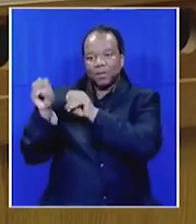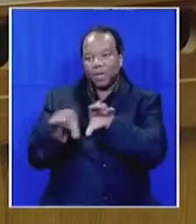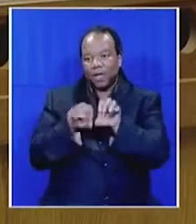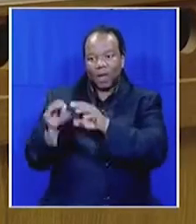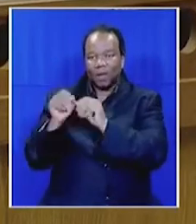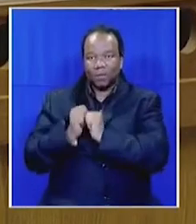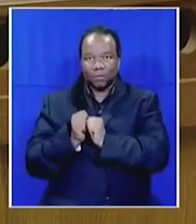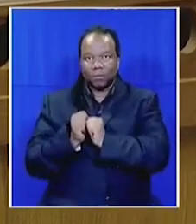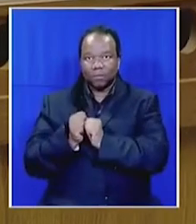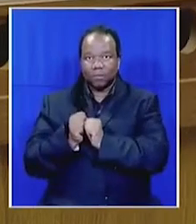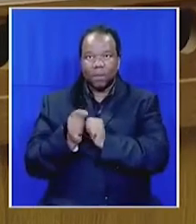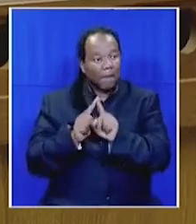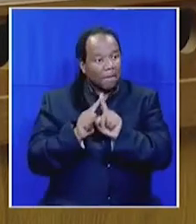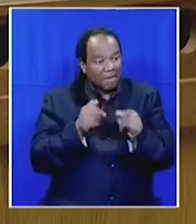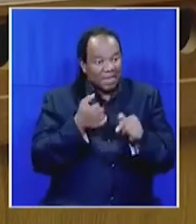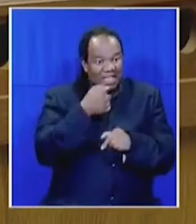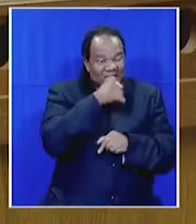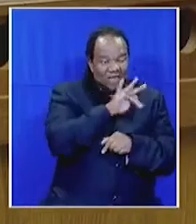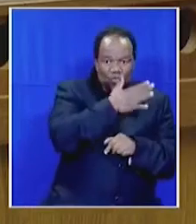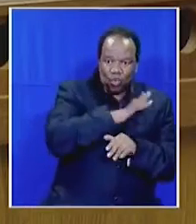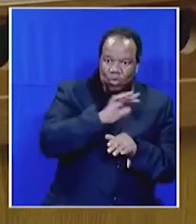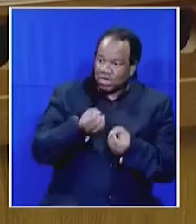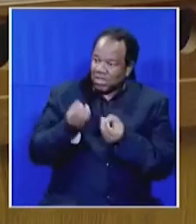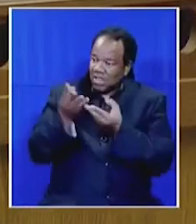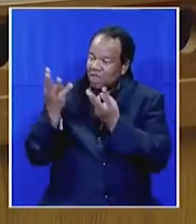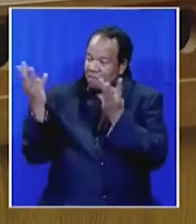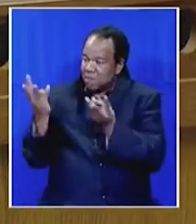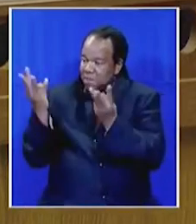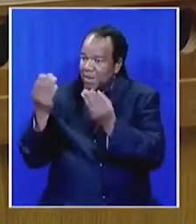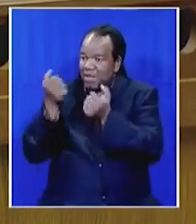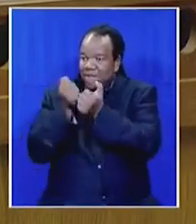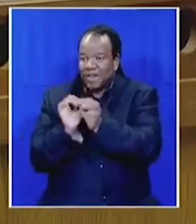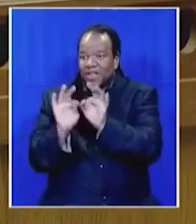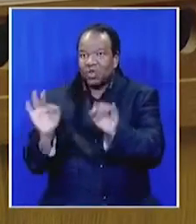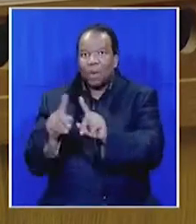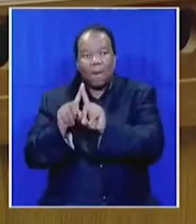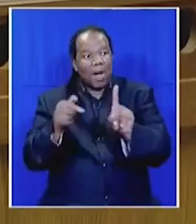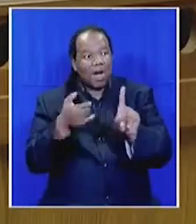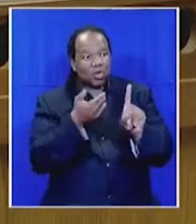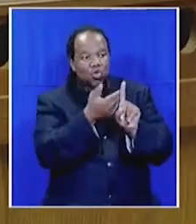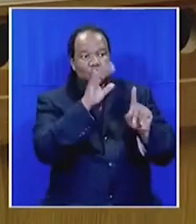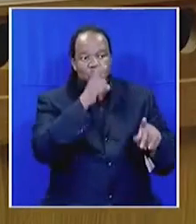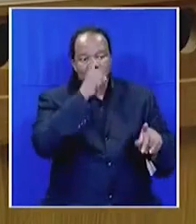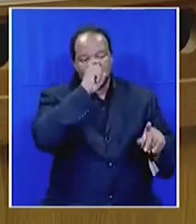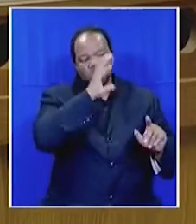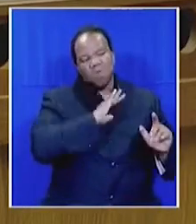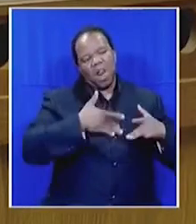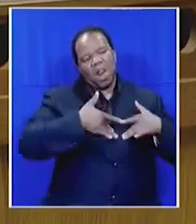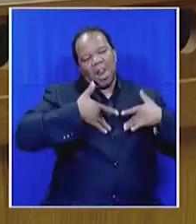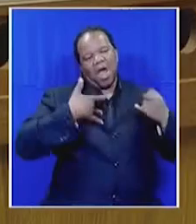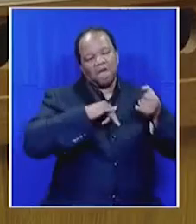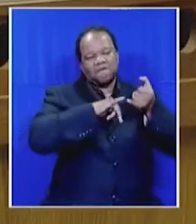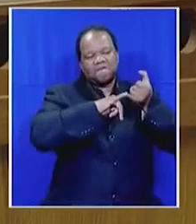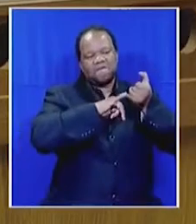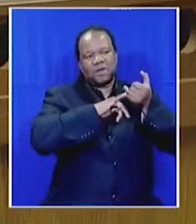deny your citizens' freedom so that you can carry on living in unimaginable luxury is surely the greatest